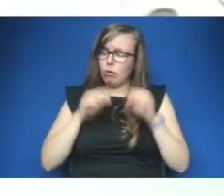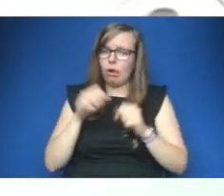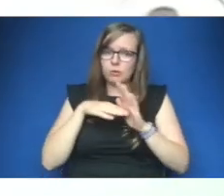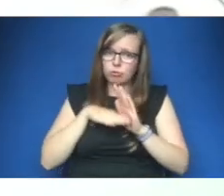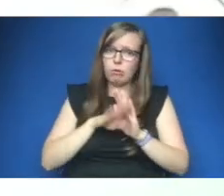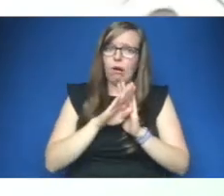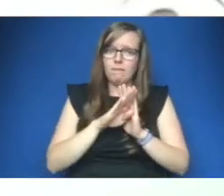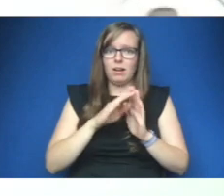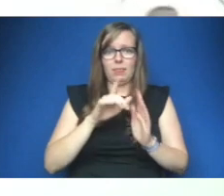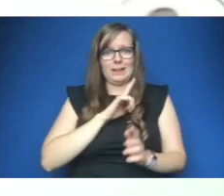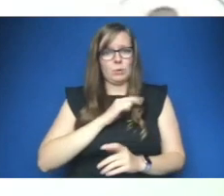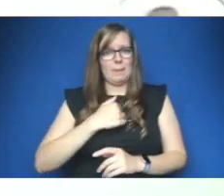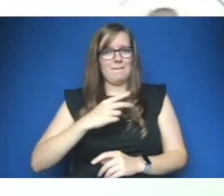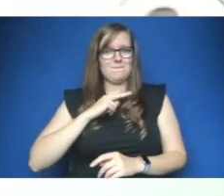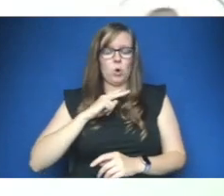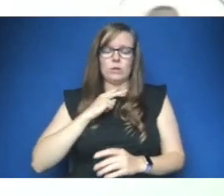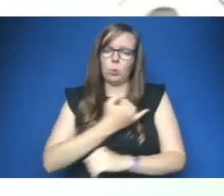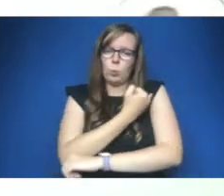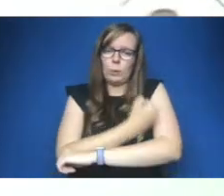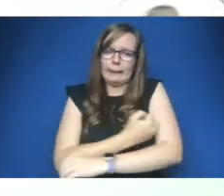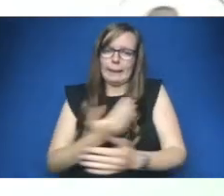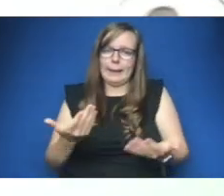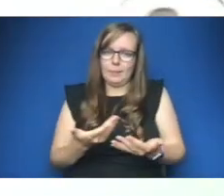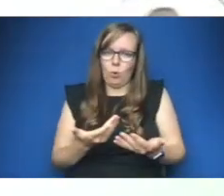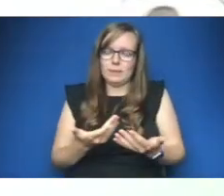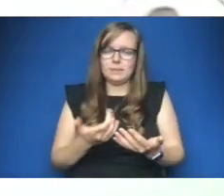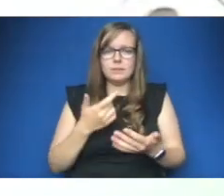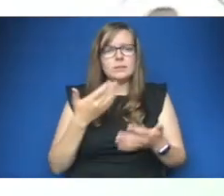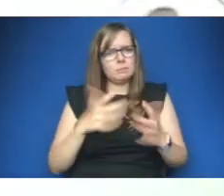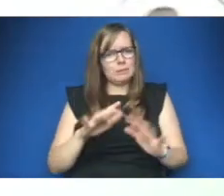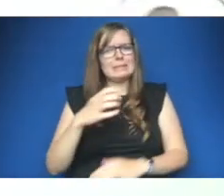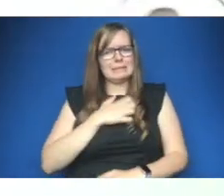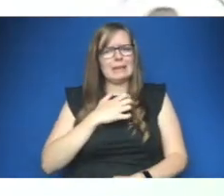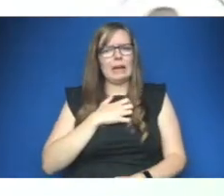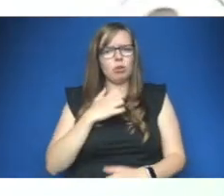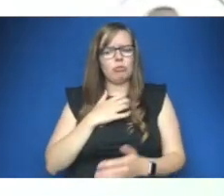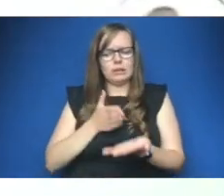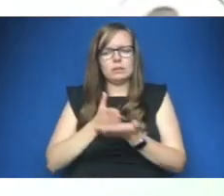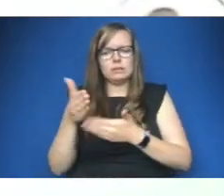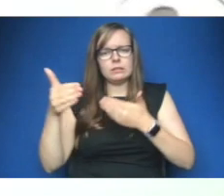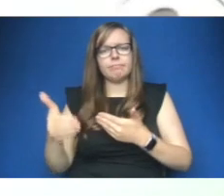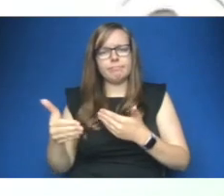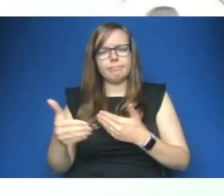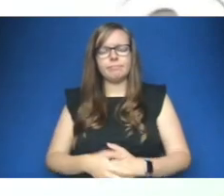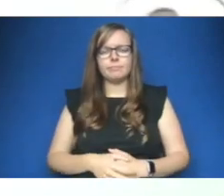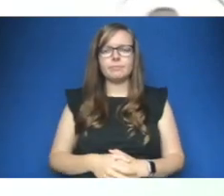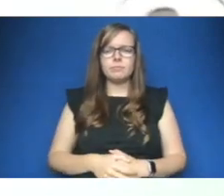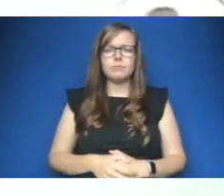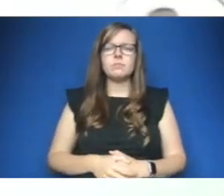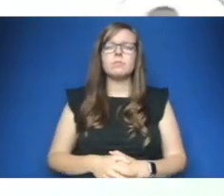voice is not very strong at the moment and it's been a very scary place and so knowing